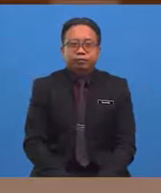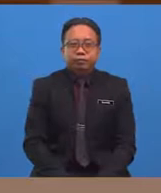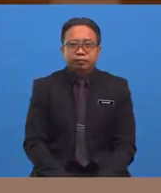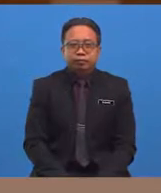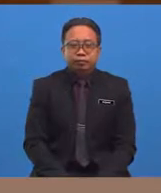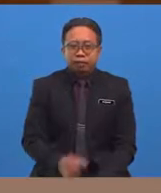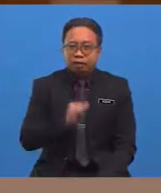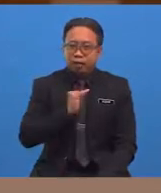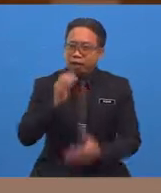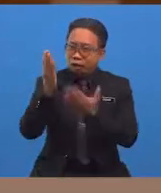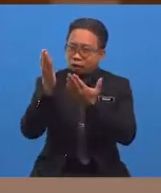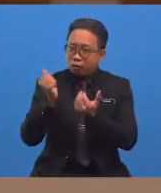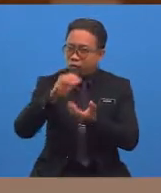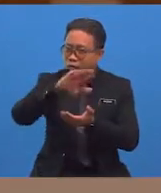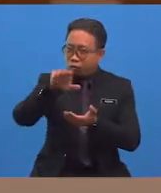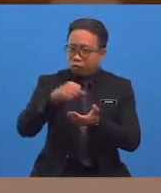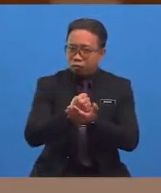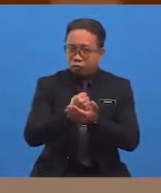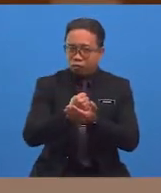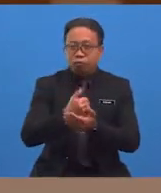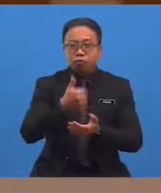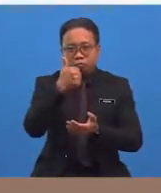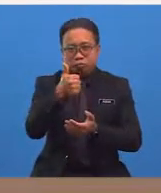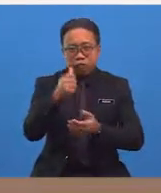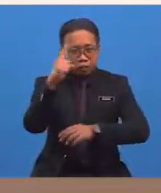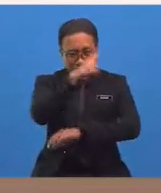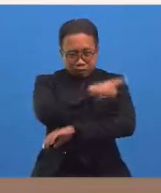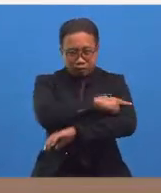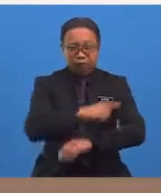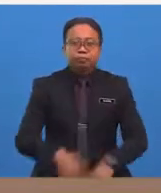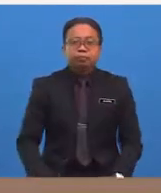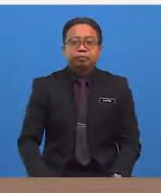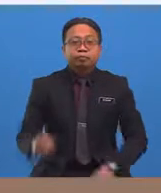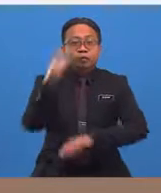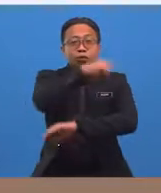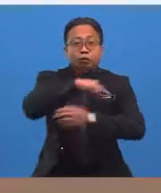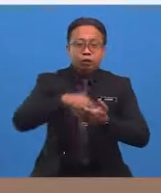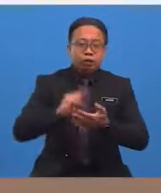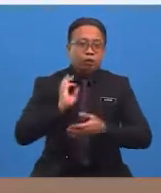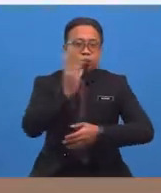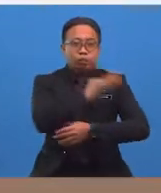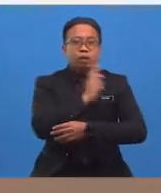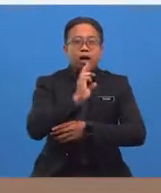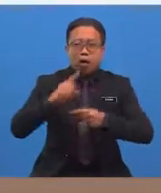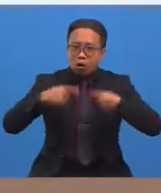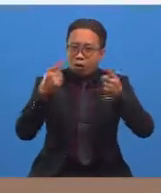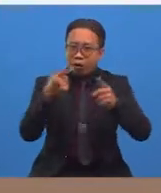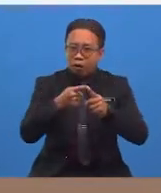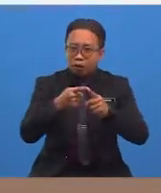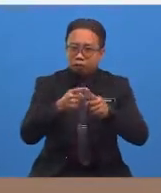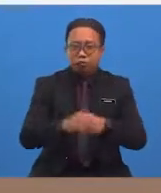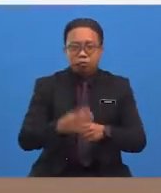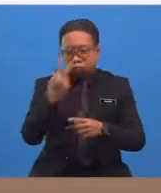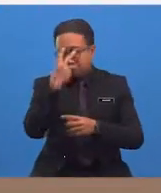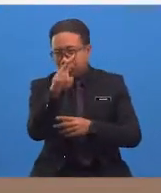I hope you are having a great day. Today we are going to learn and explore